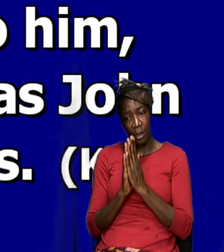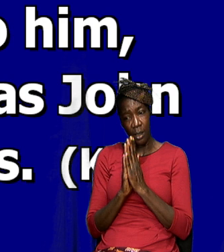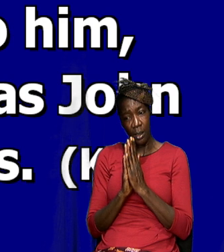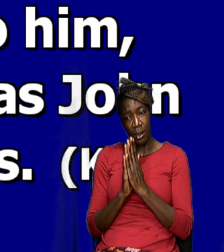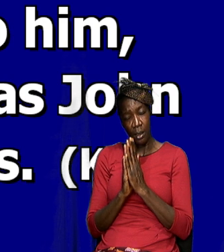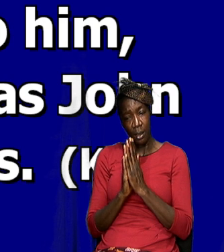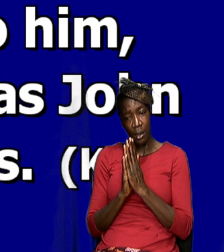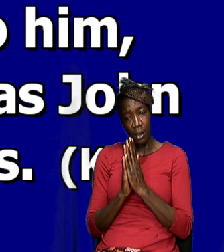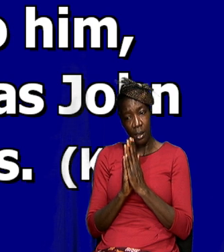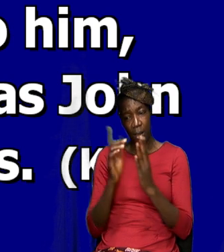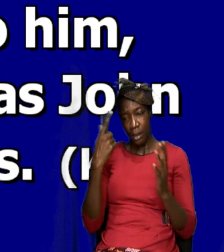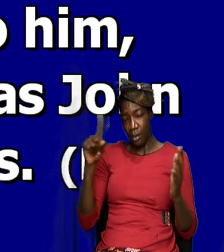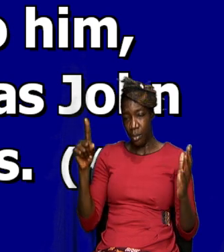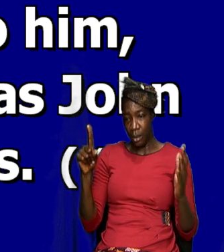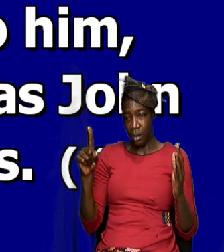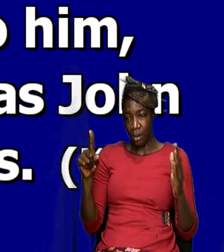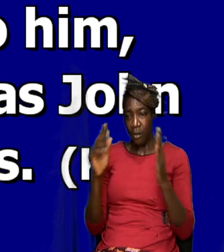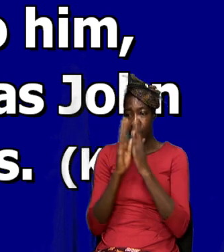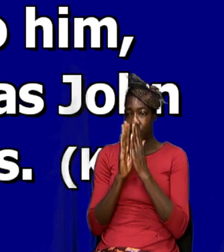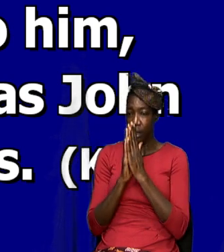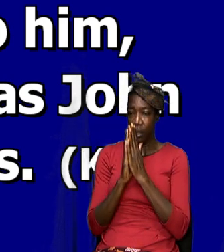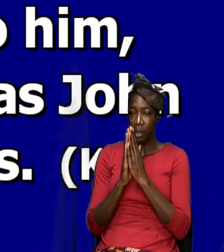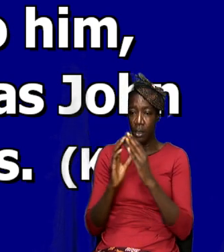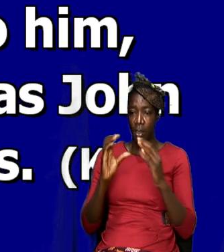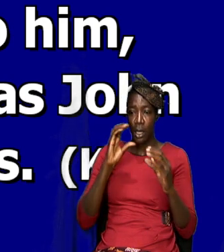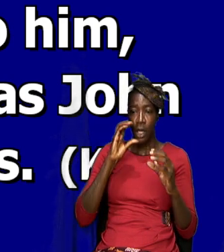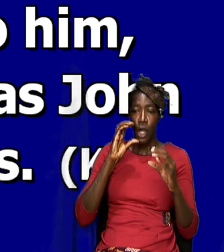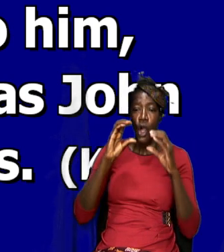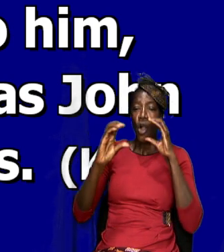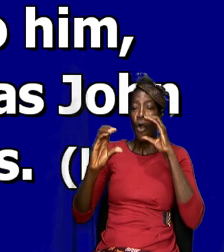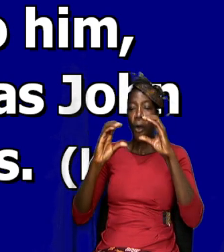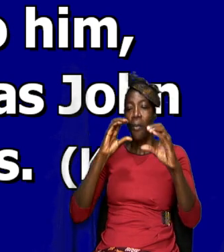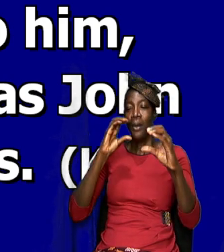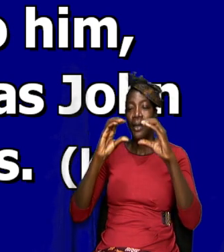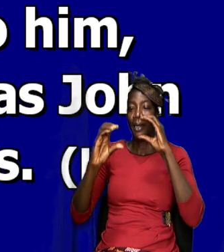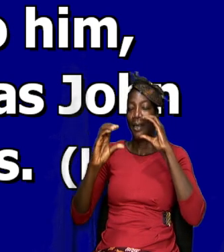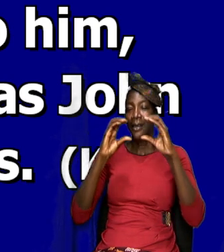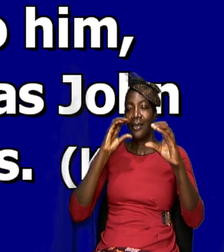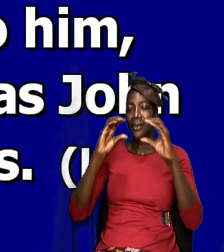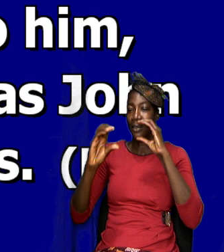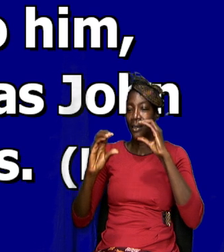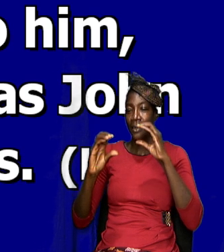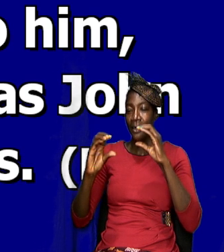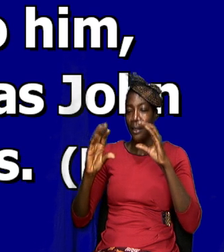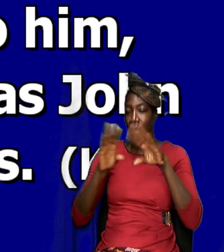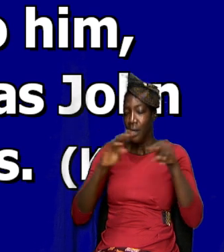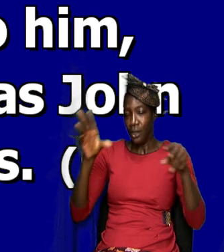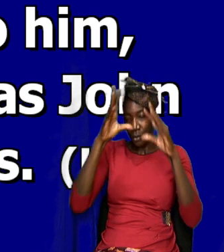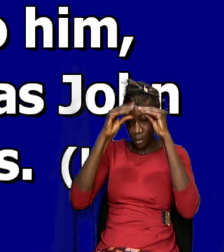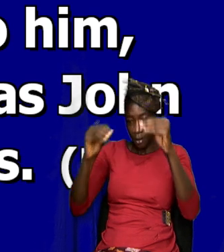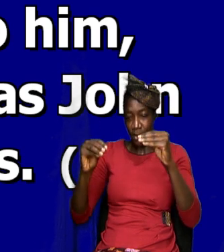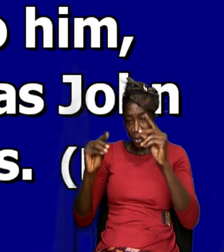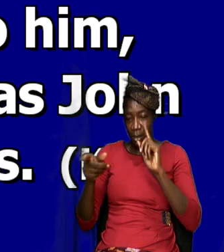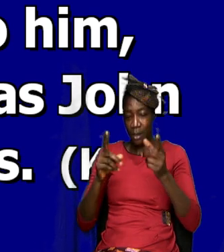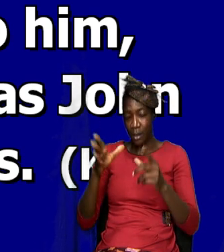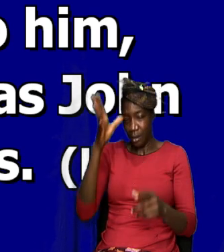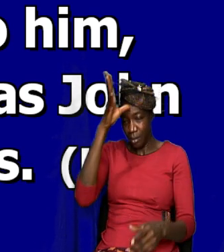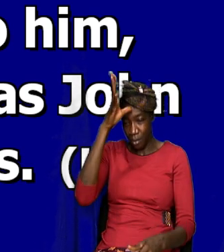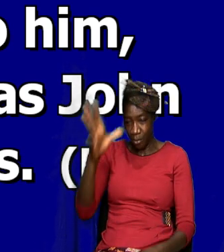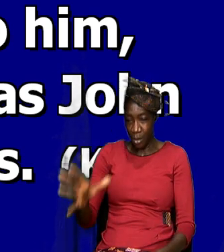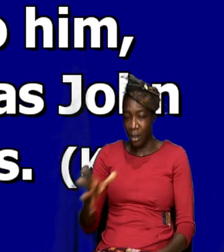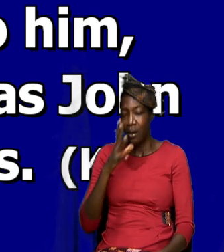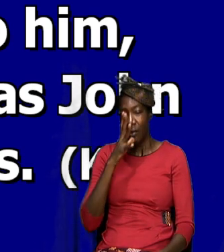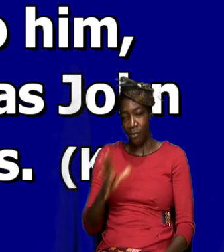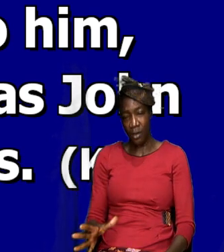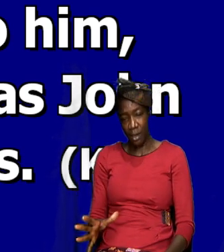because prayer is communication and you don't teach me how to talk to my mother you don't teach me how to talk to my father you